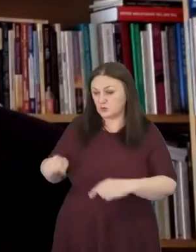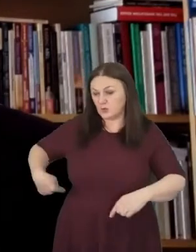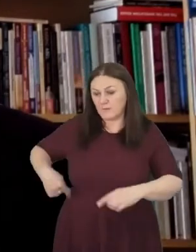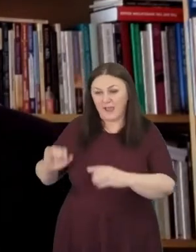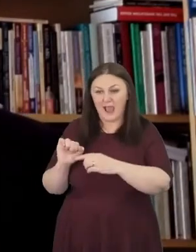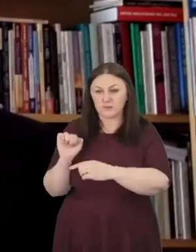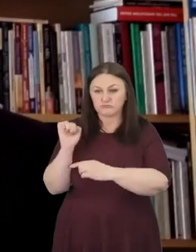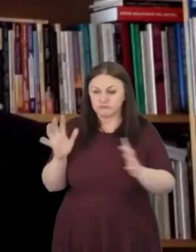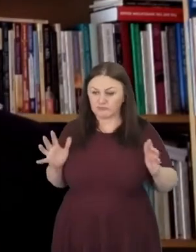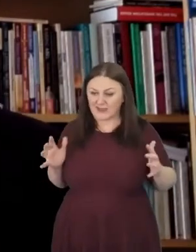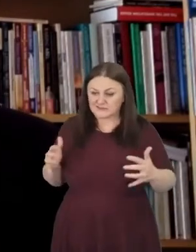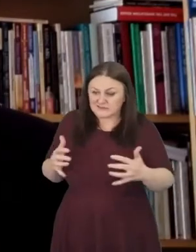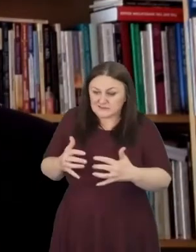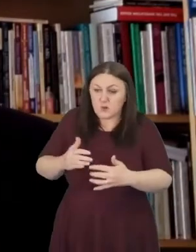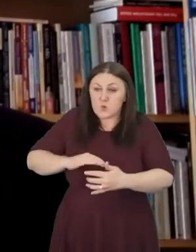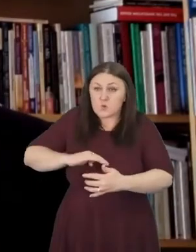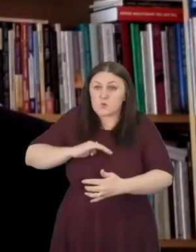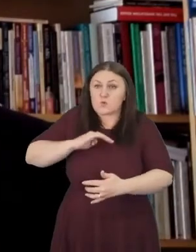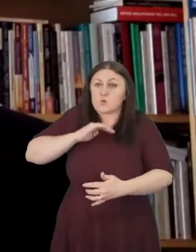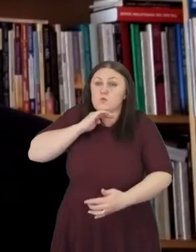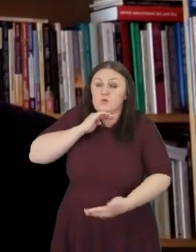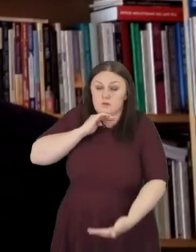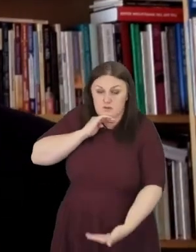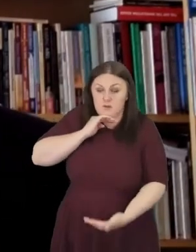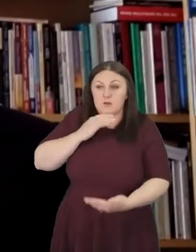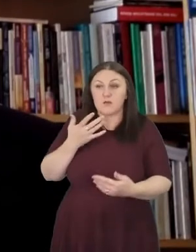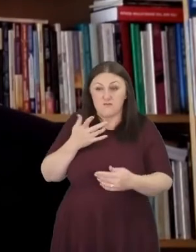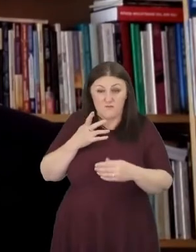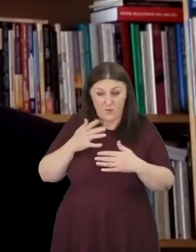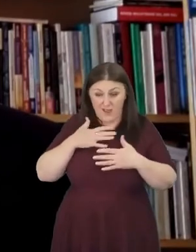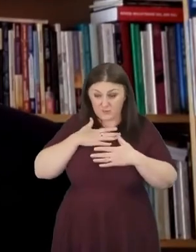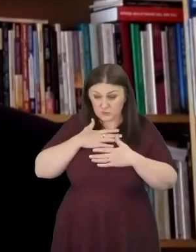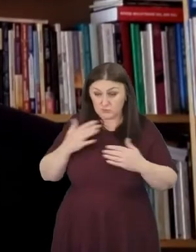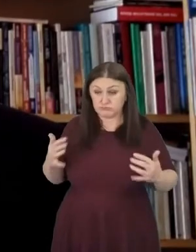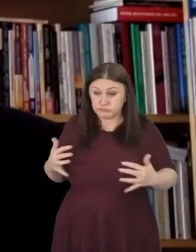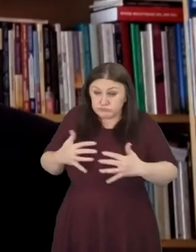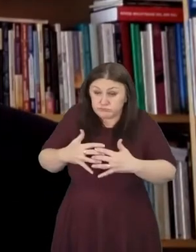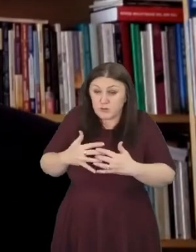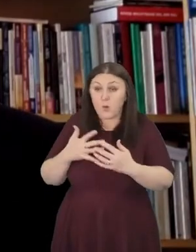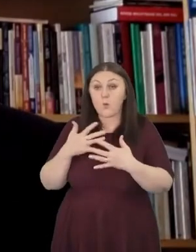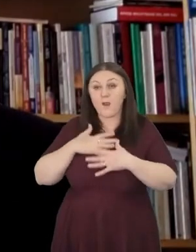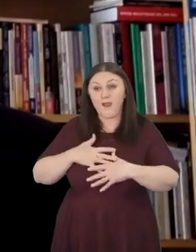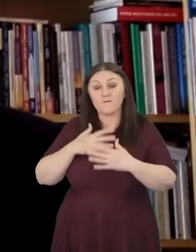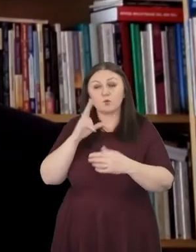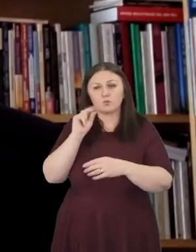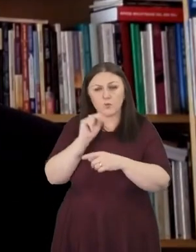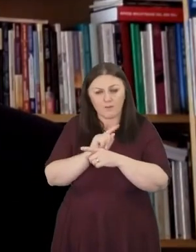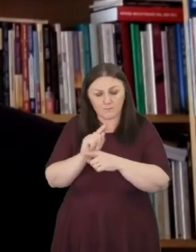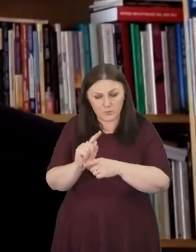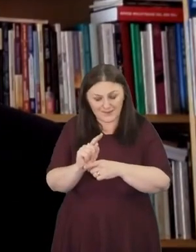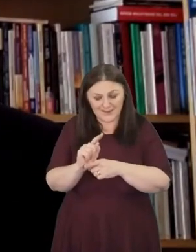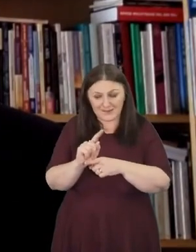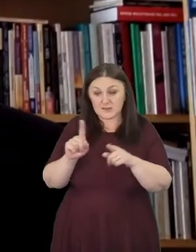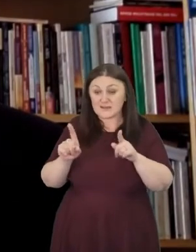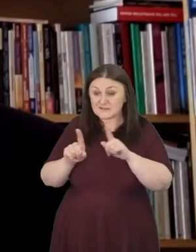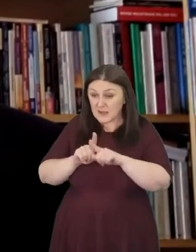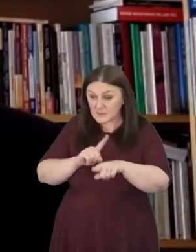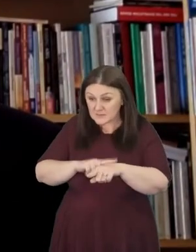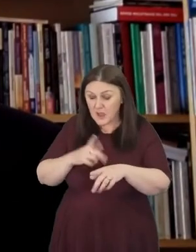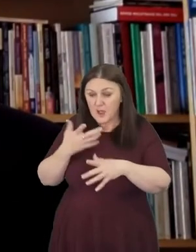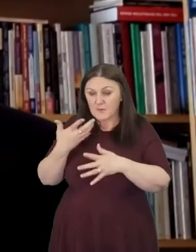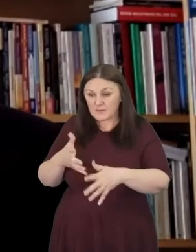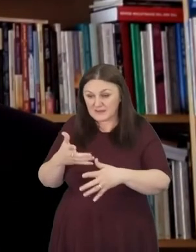and I wore that for 12 weeks and at the same time I received an intensive